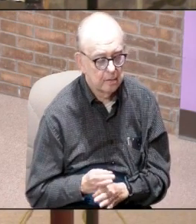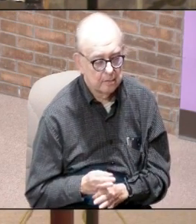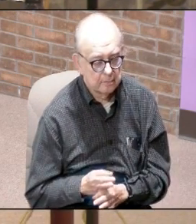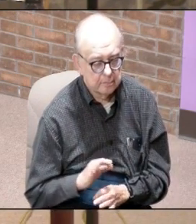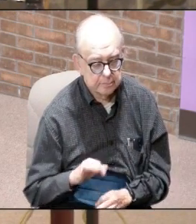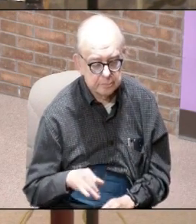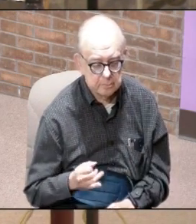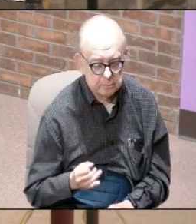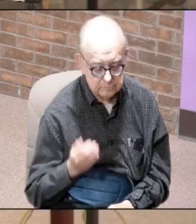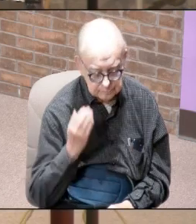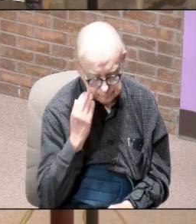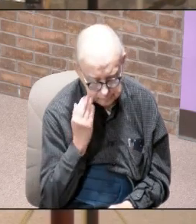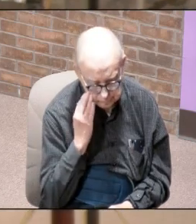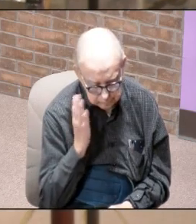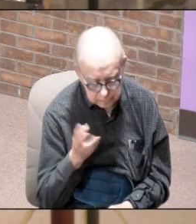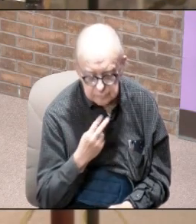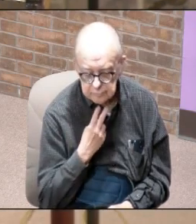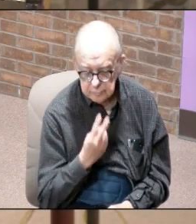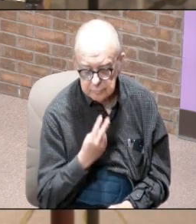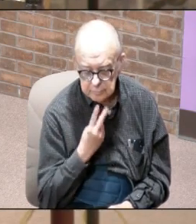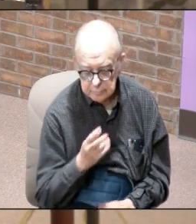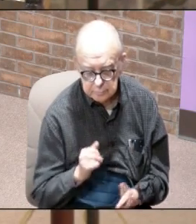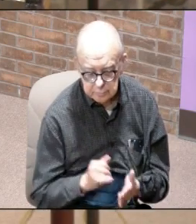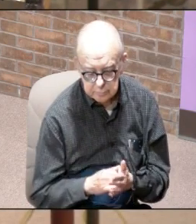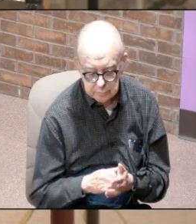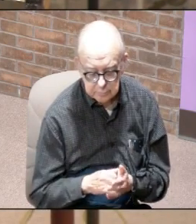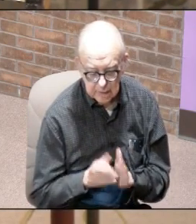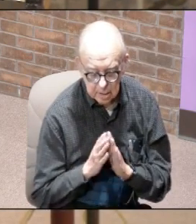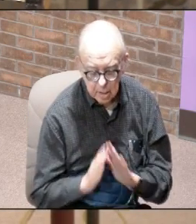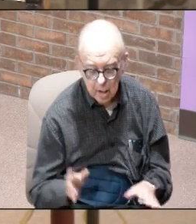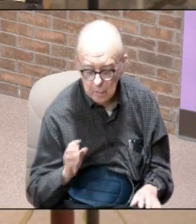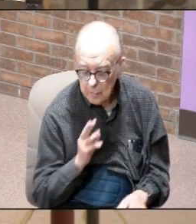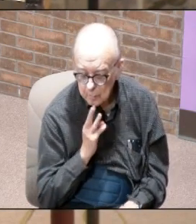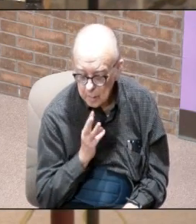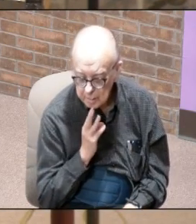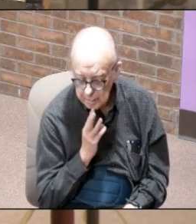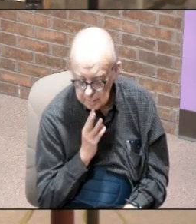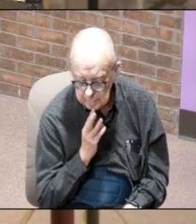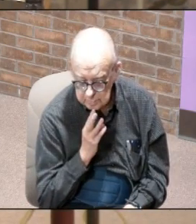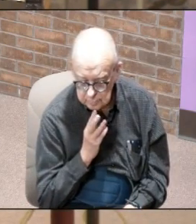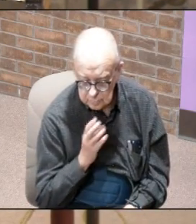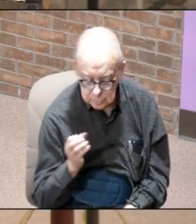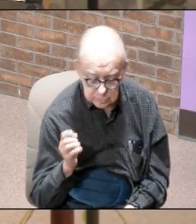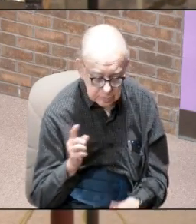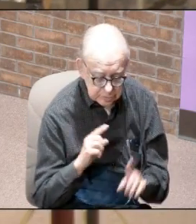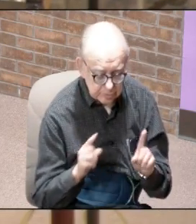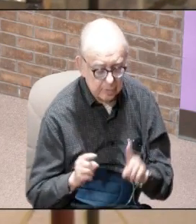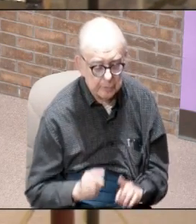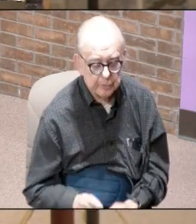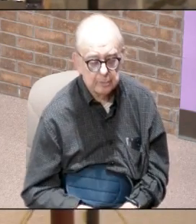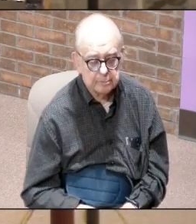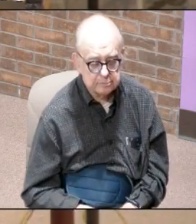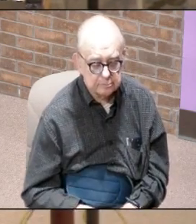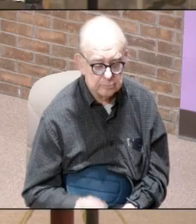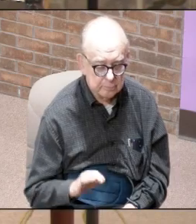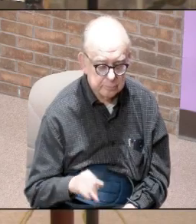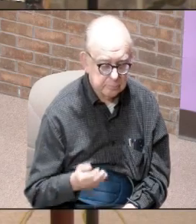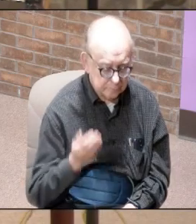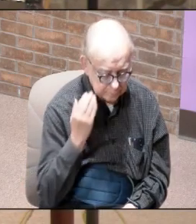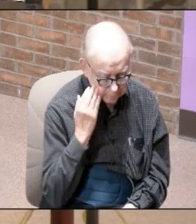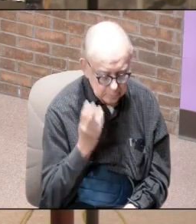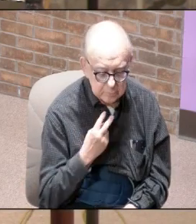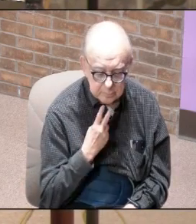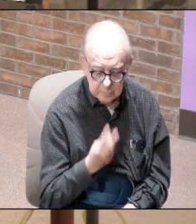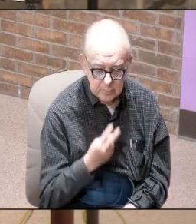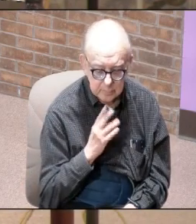john knew the voice that could calm the waters or the storms john knew